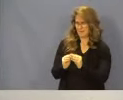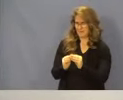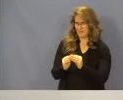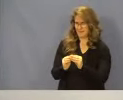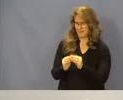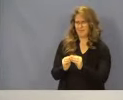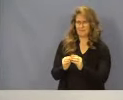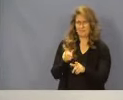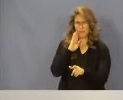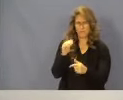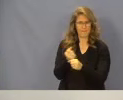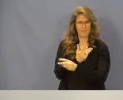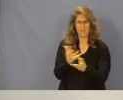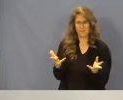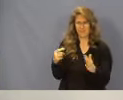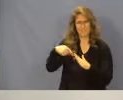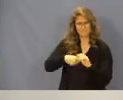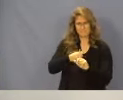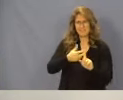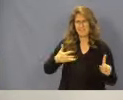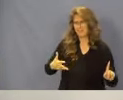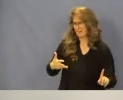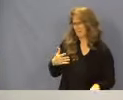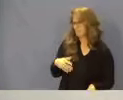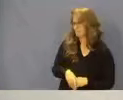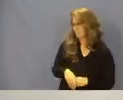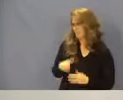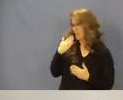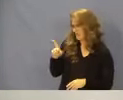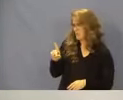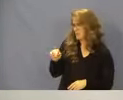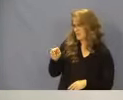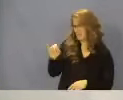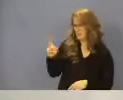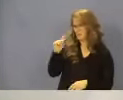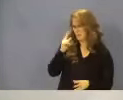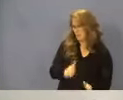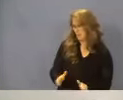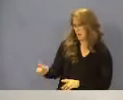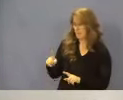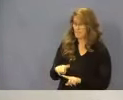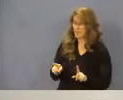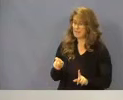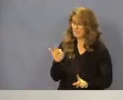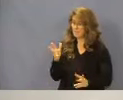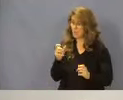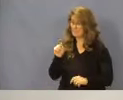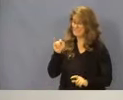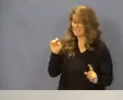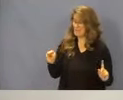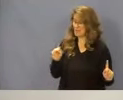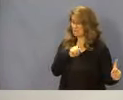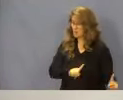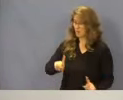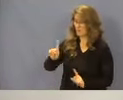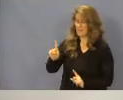it should be pretty brief and efficient. Unless you would like him to come back and read all 71 of